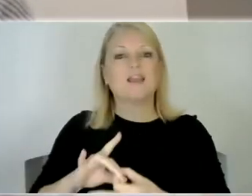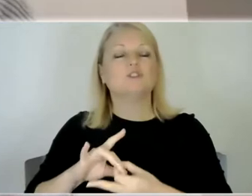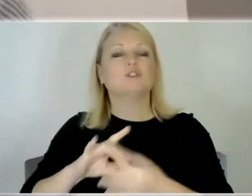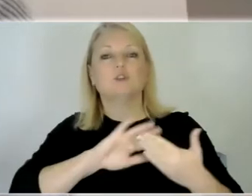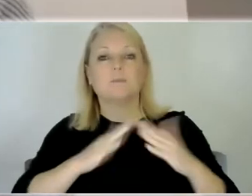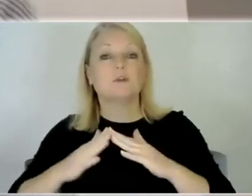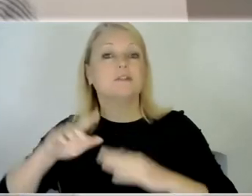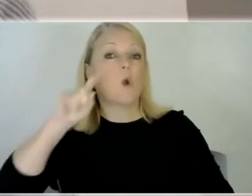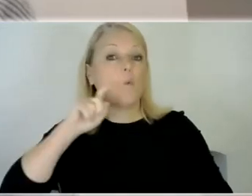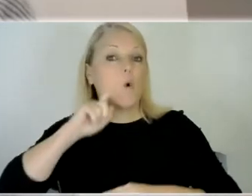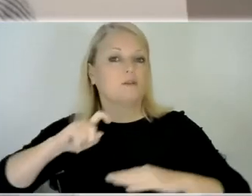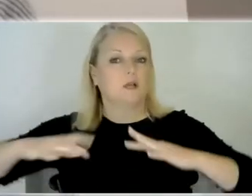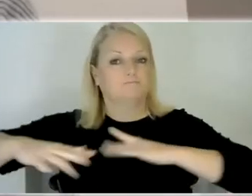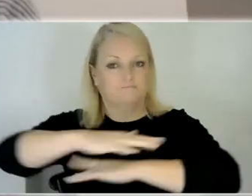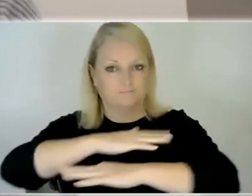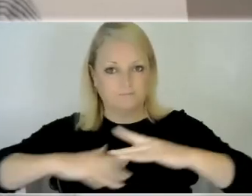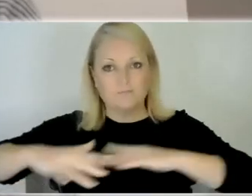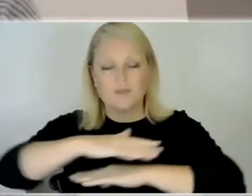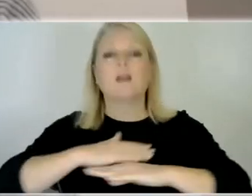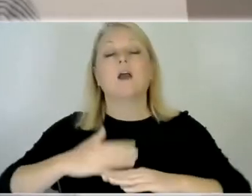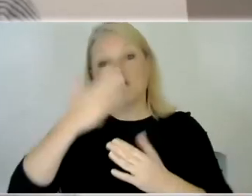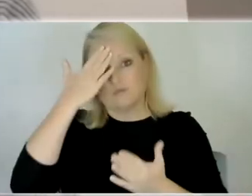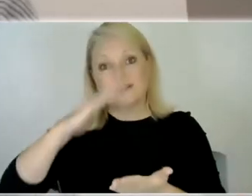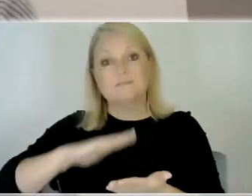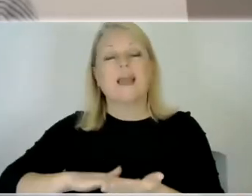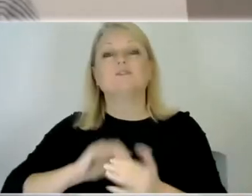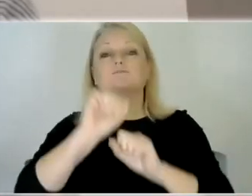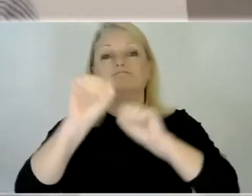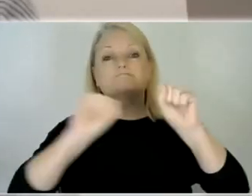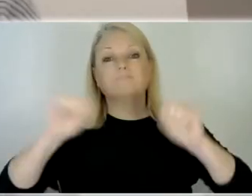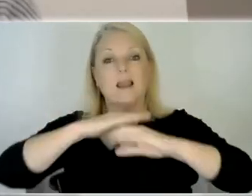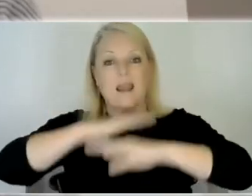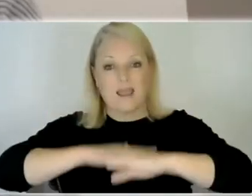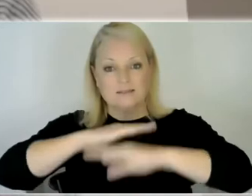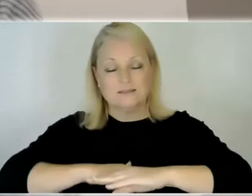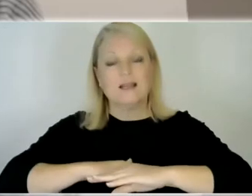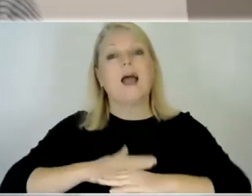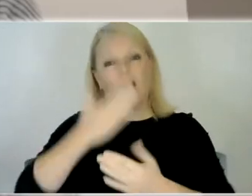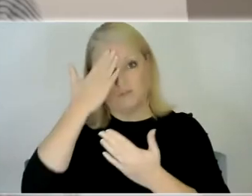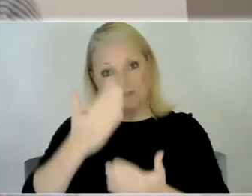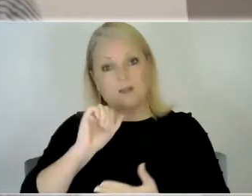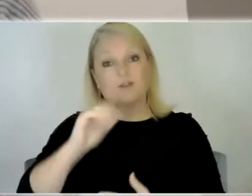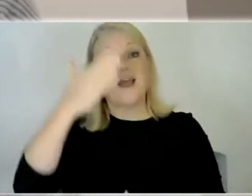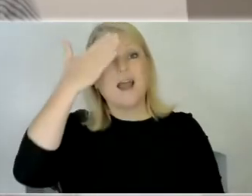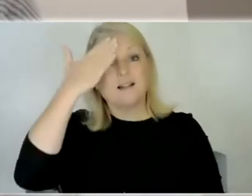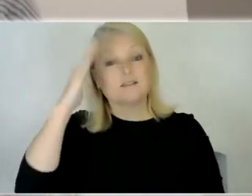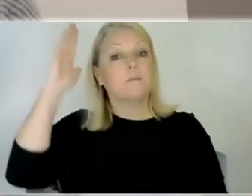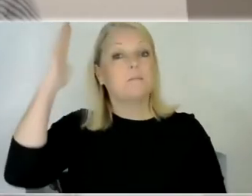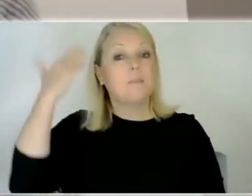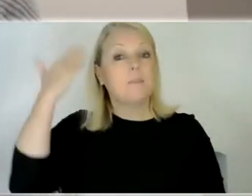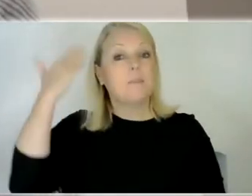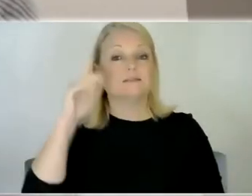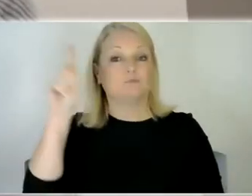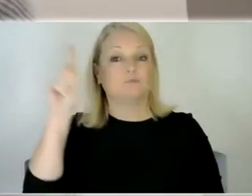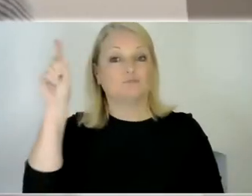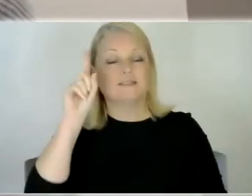land on which you find yourself on today, their elders past, present and emerging and we welcome any Aboriginal and Torres Strait